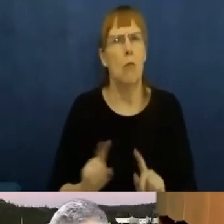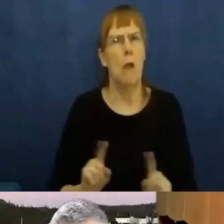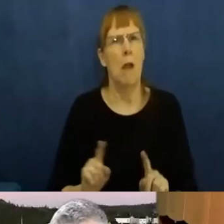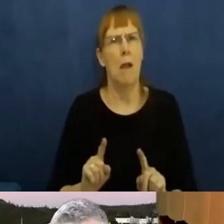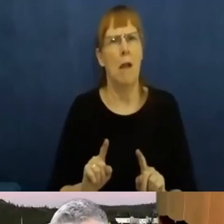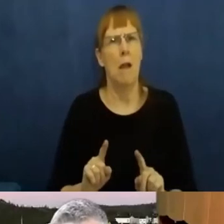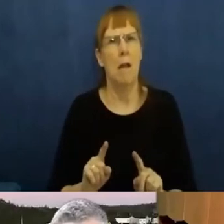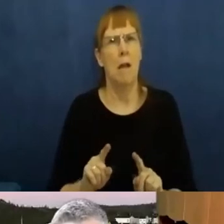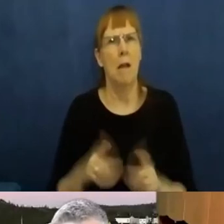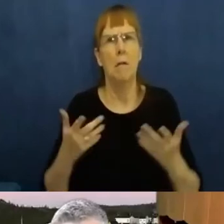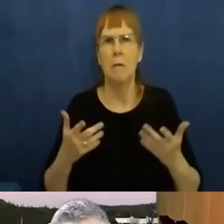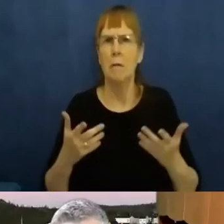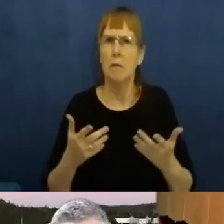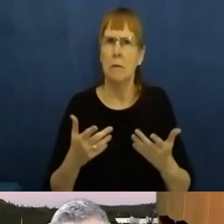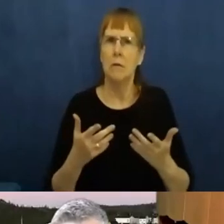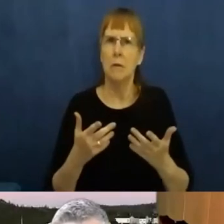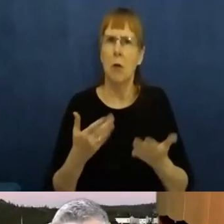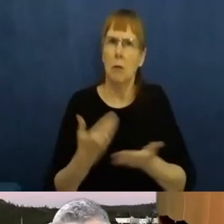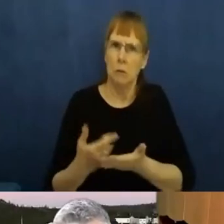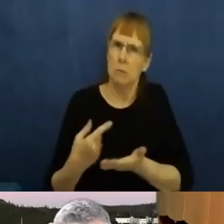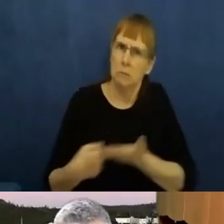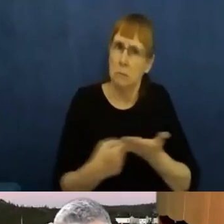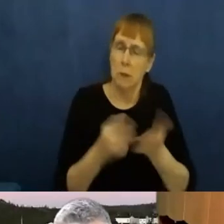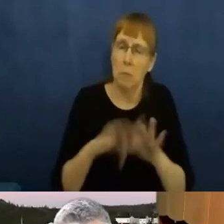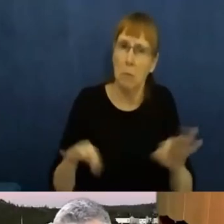very serious issues. I mean,